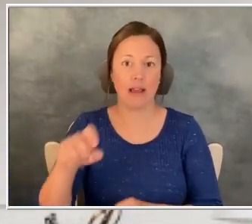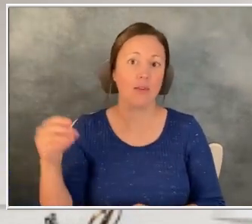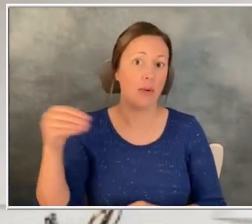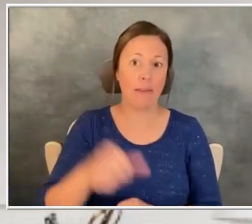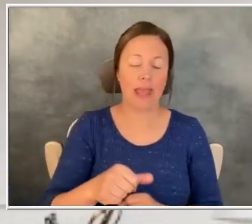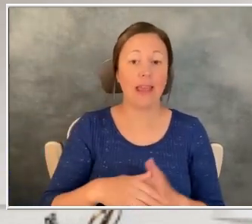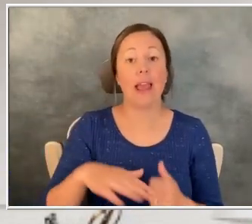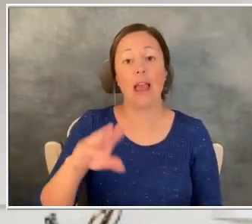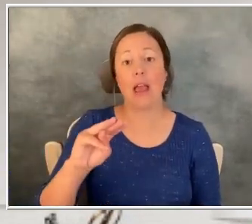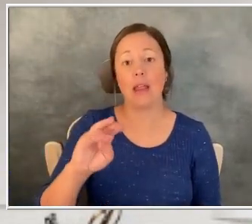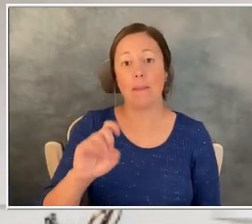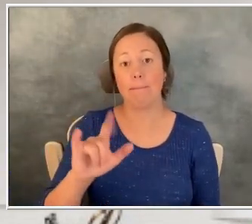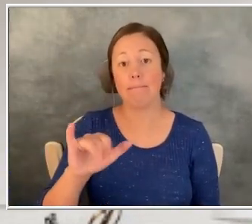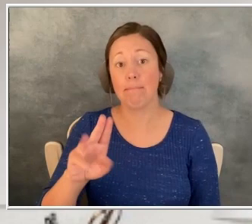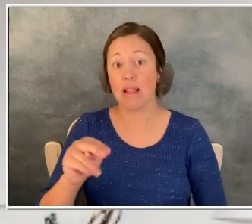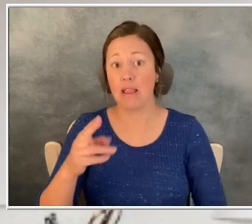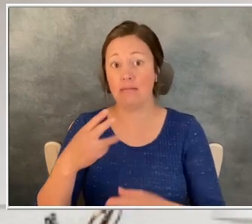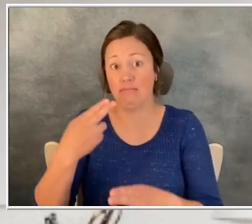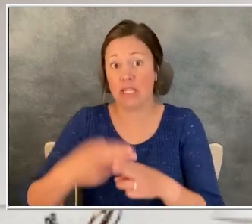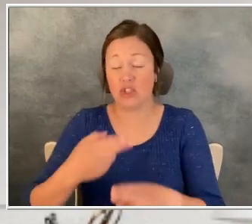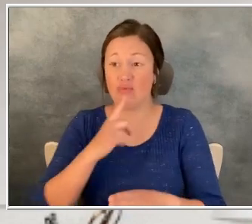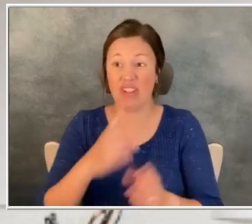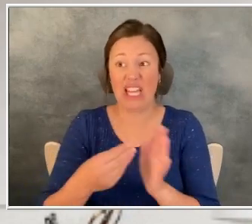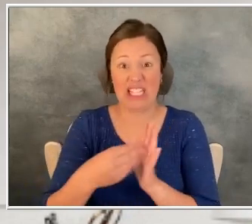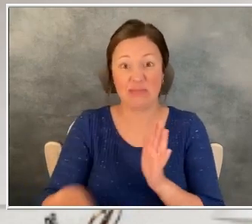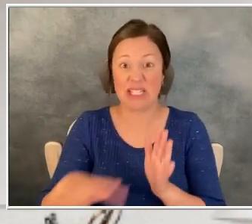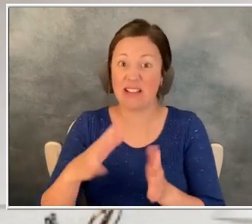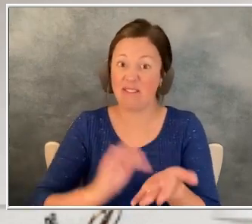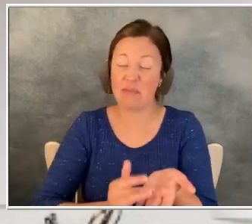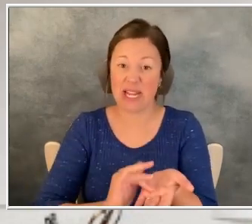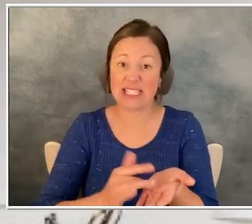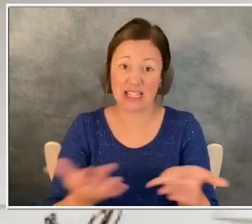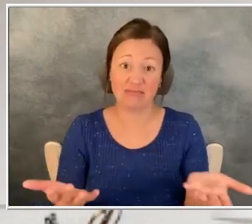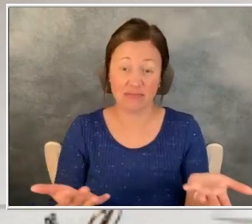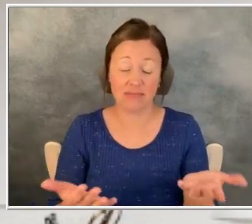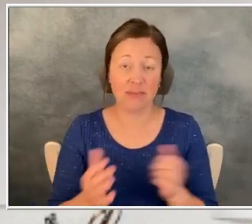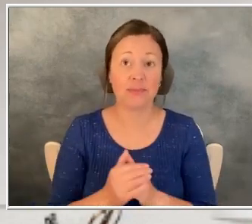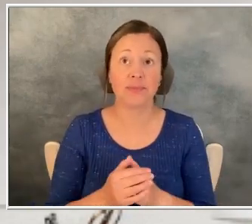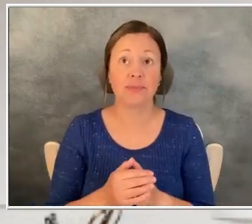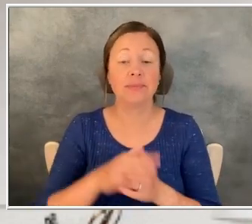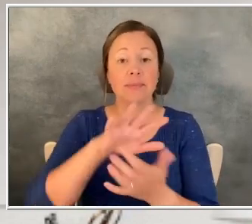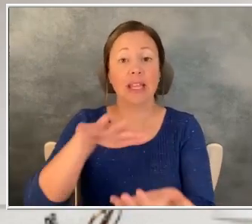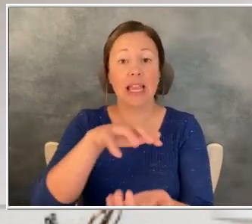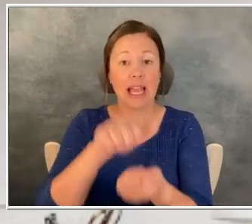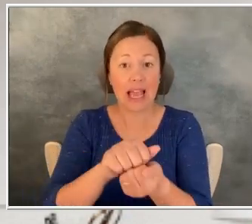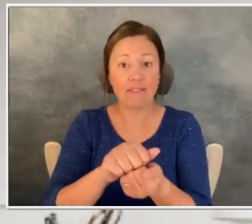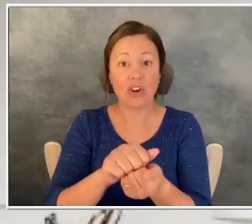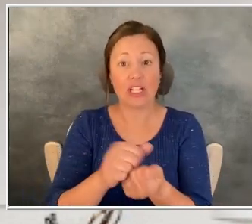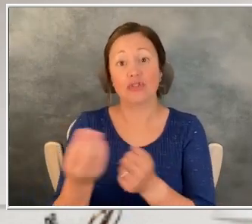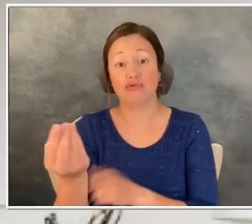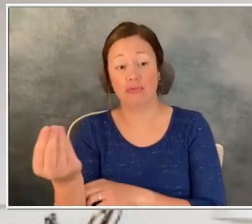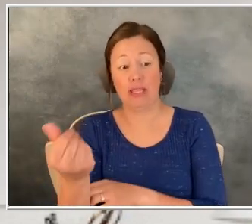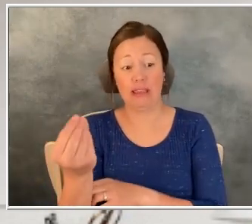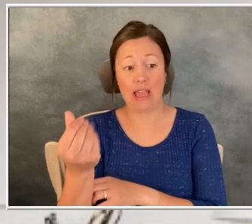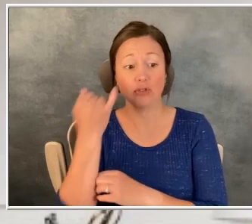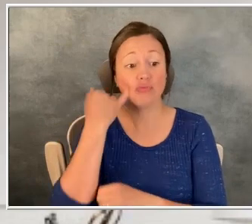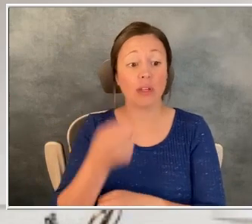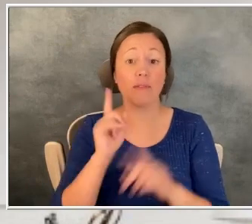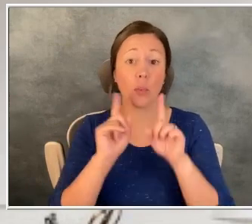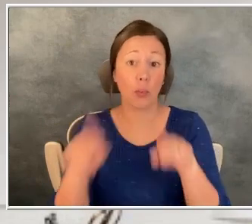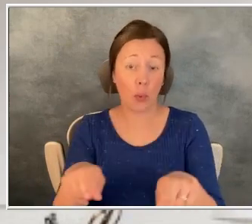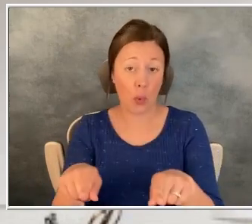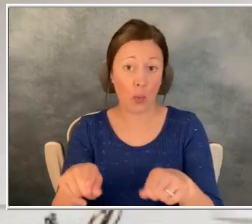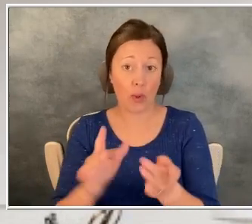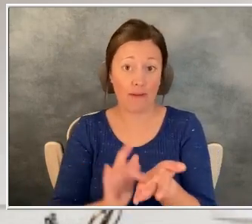And Malin briefly mentioned that these are pretty pricey medications. So, you know, average cash price, if you were to just go to the specialty